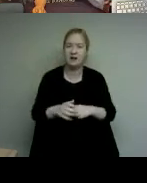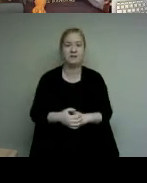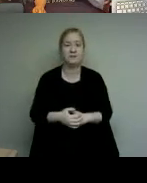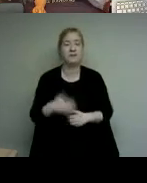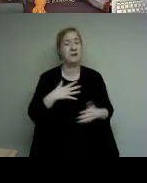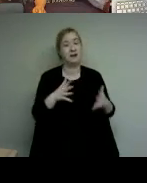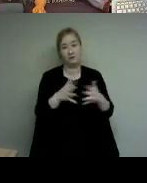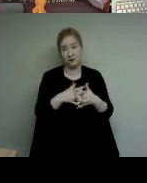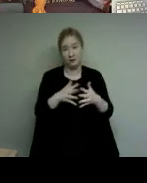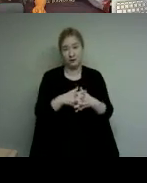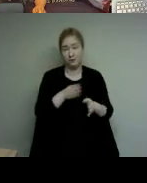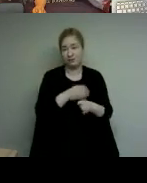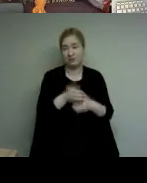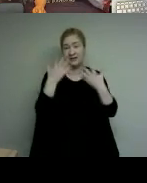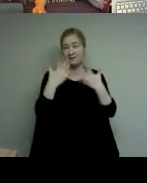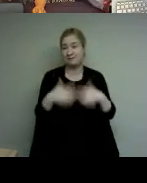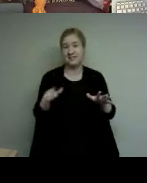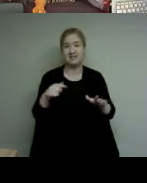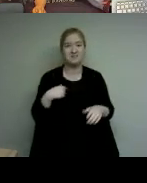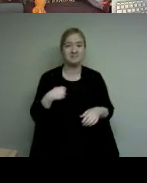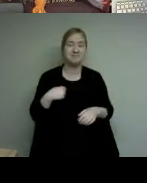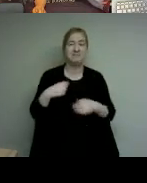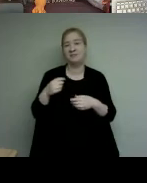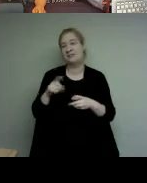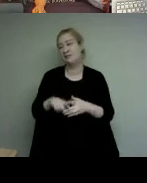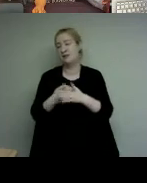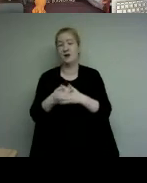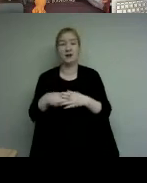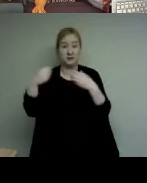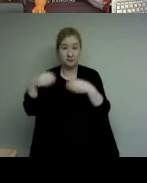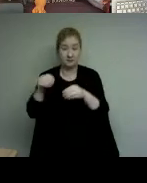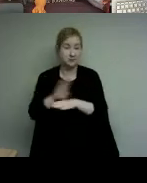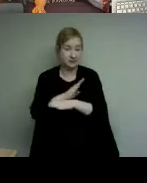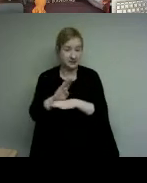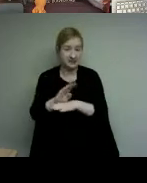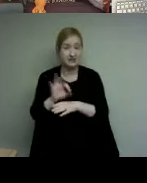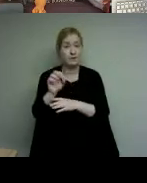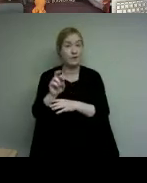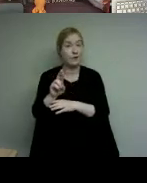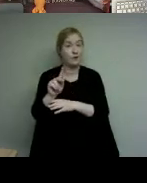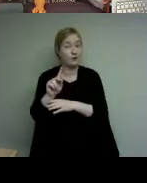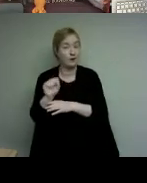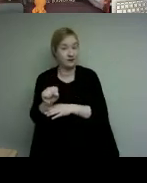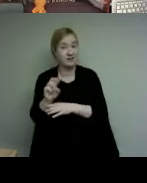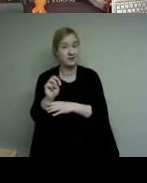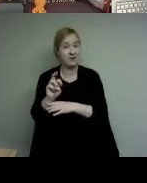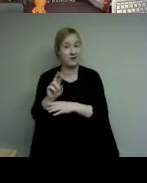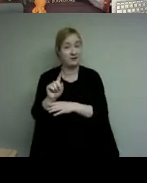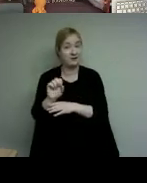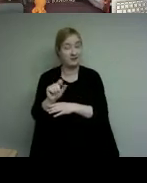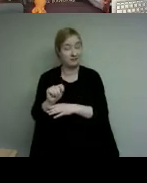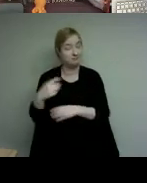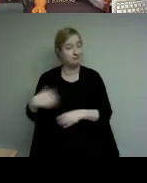was over i started a small retail business at the fourth market it filled the void for a while but after a while